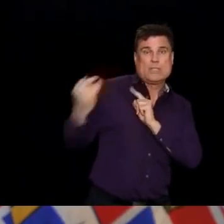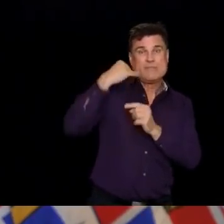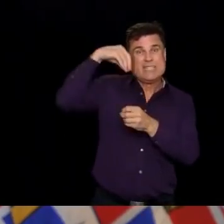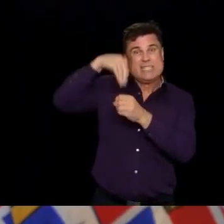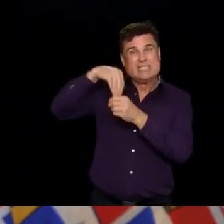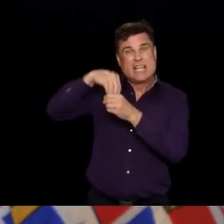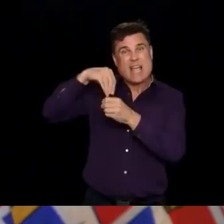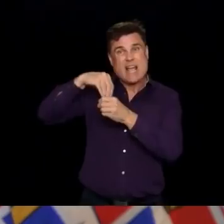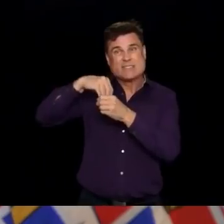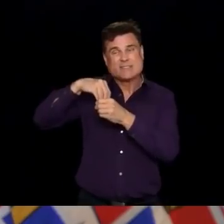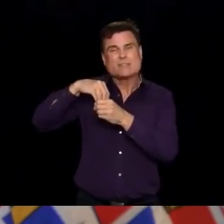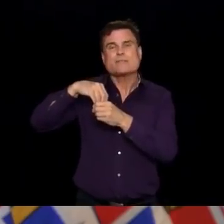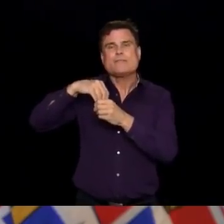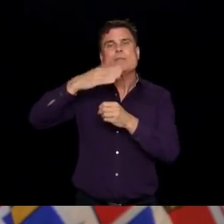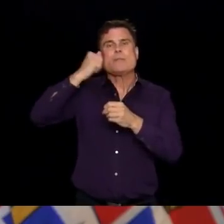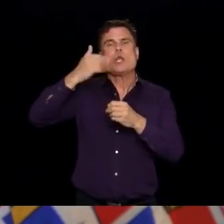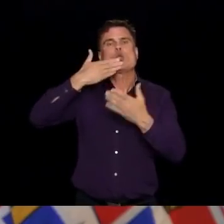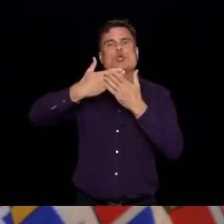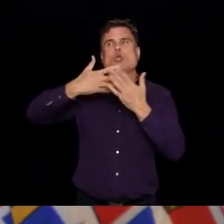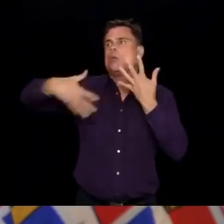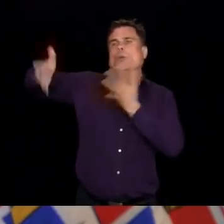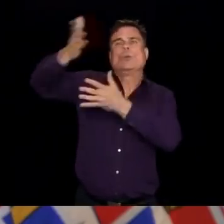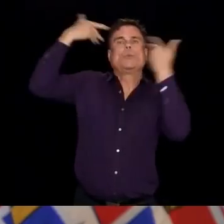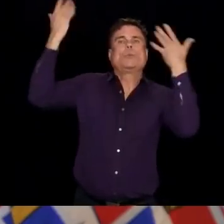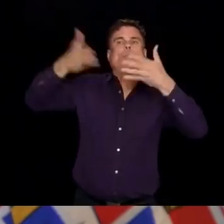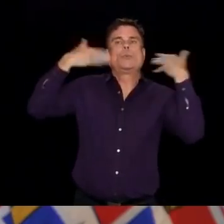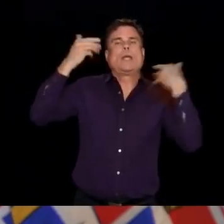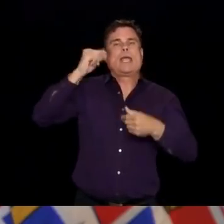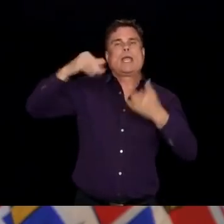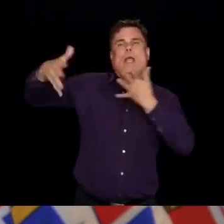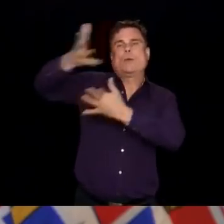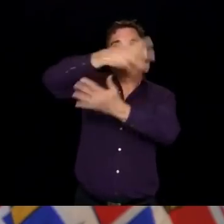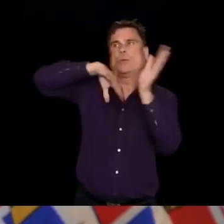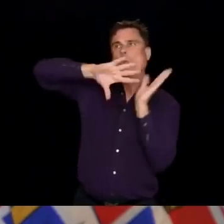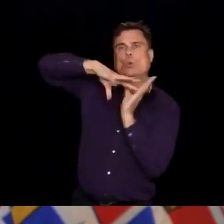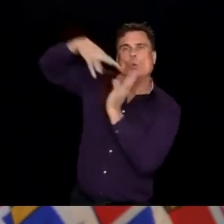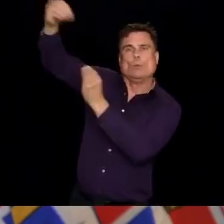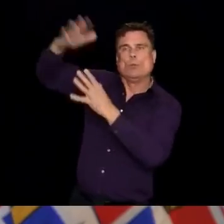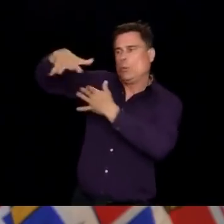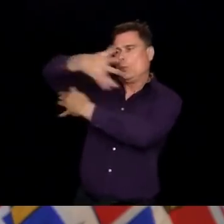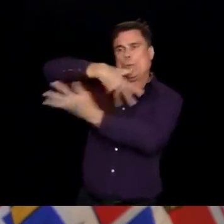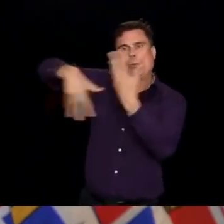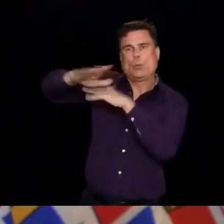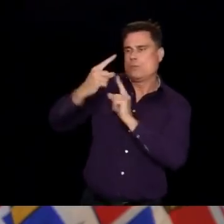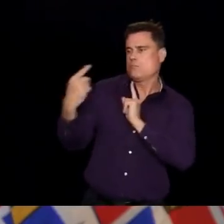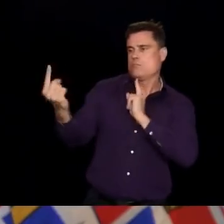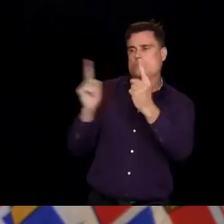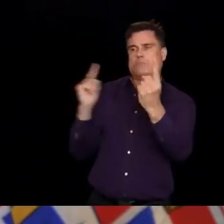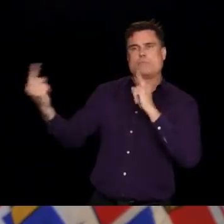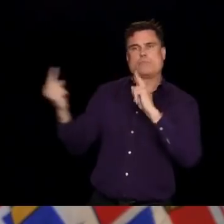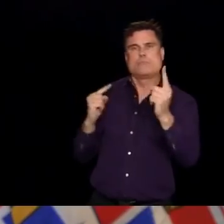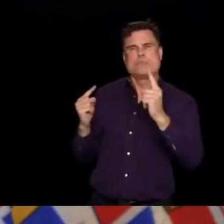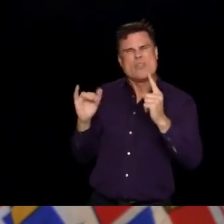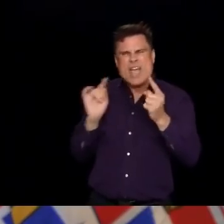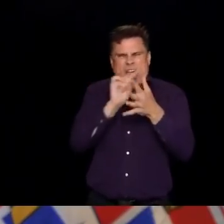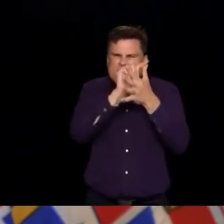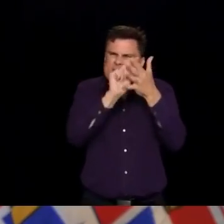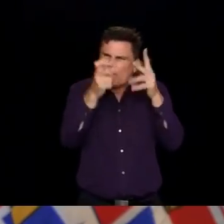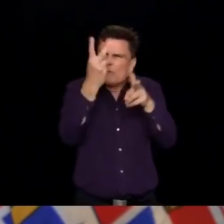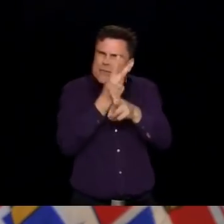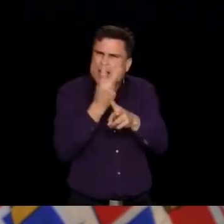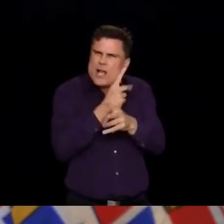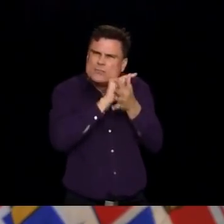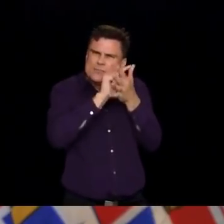in a number of the production, food production places where we had outbreaks early on, once we put in place measures like